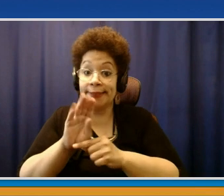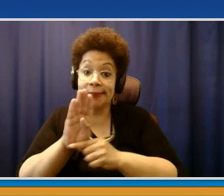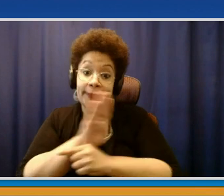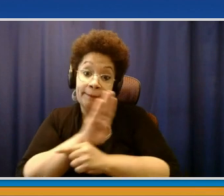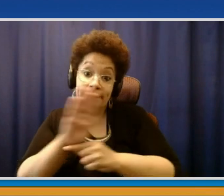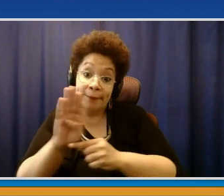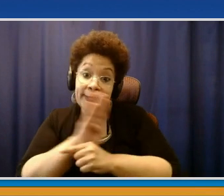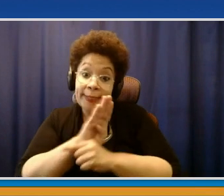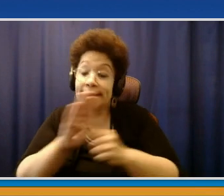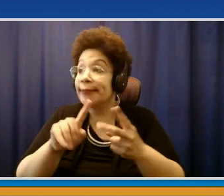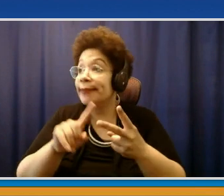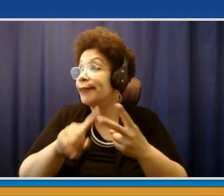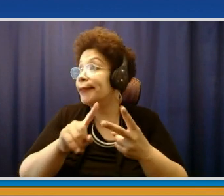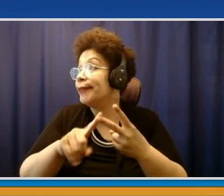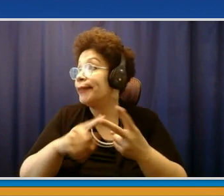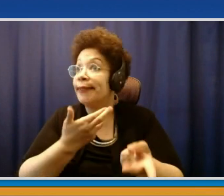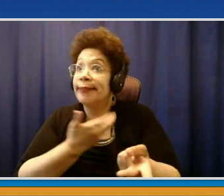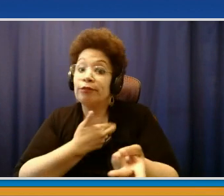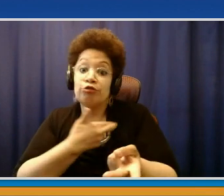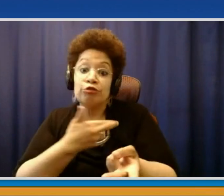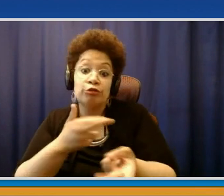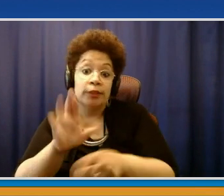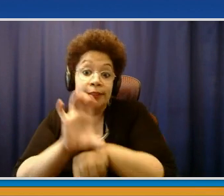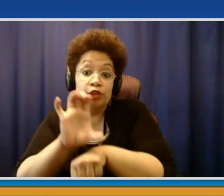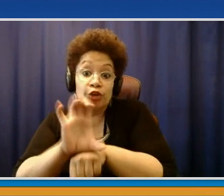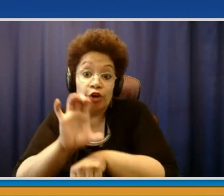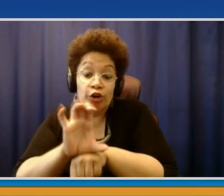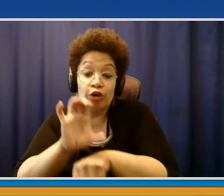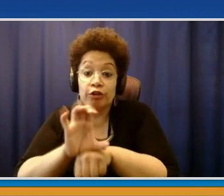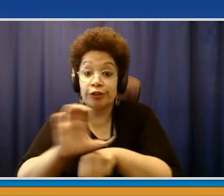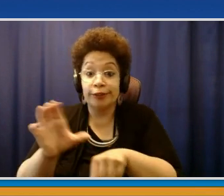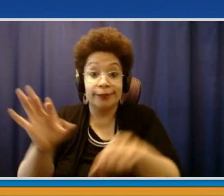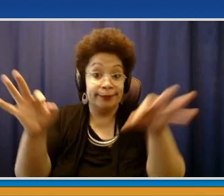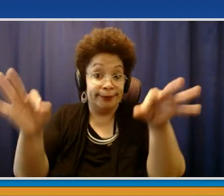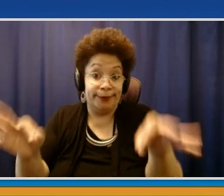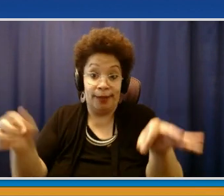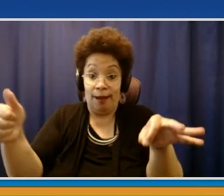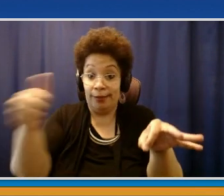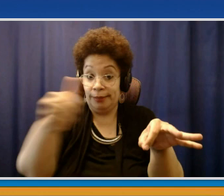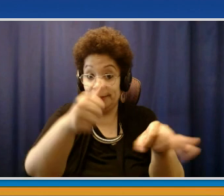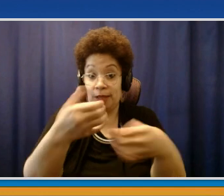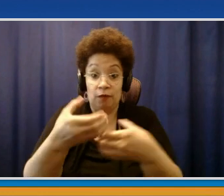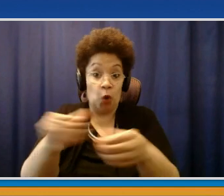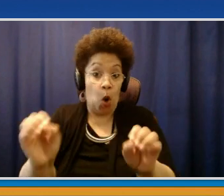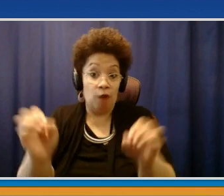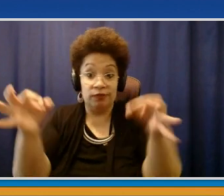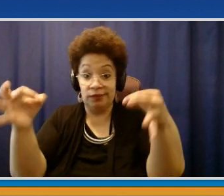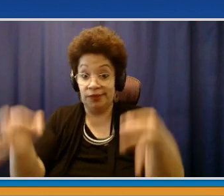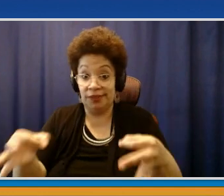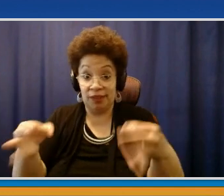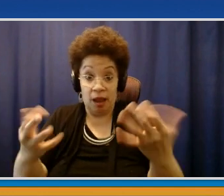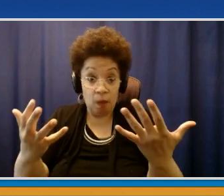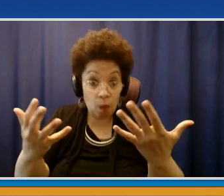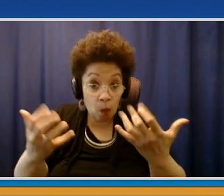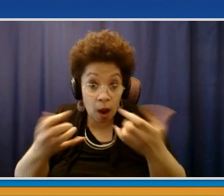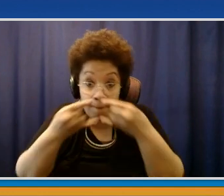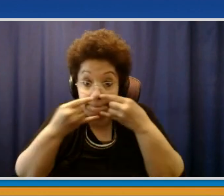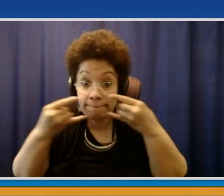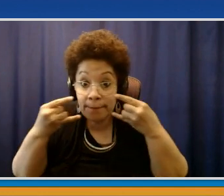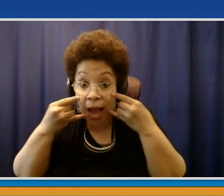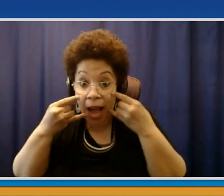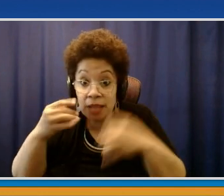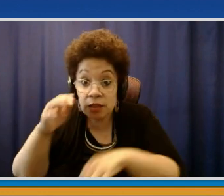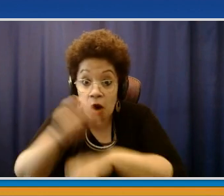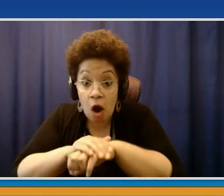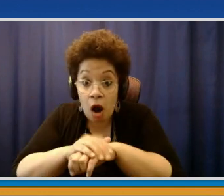not-for-profit offices, will all have the ability to make that decision on their own on the basis of, most important, full vaccination of